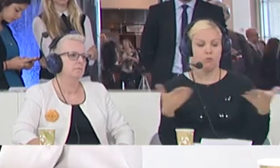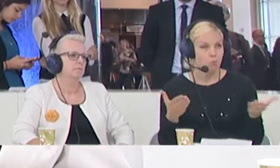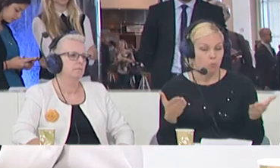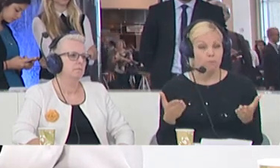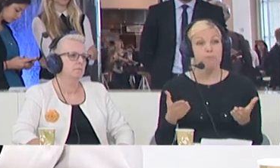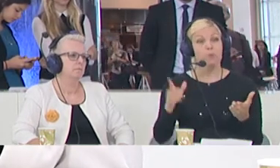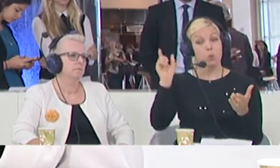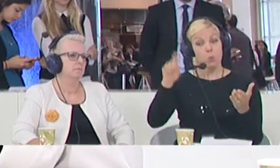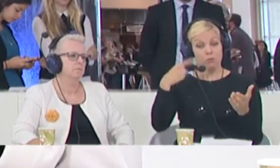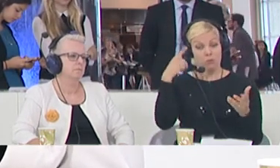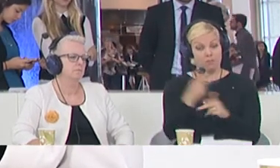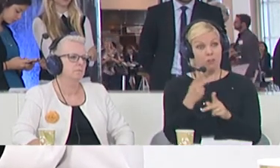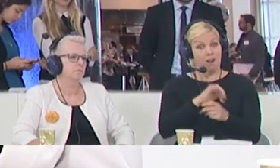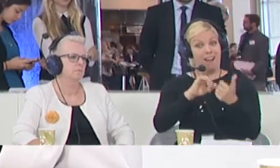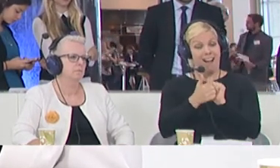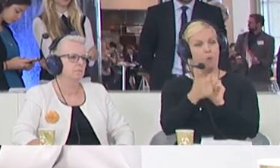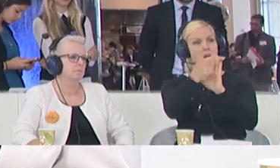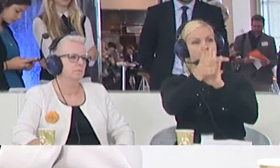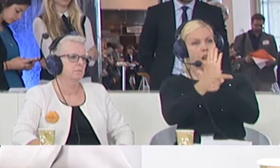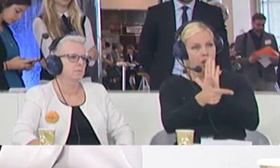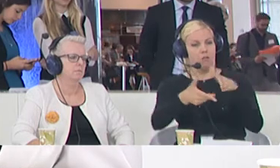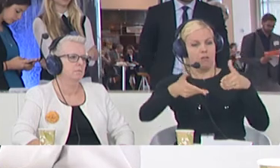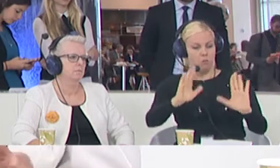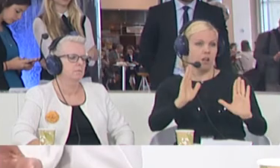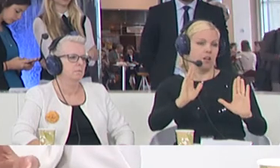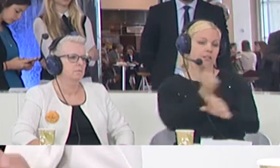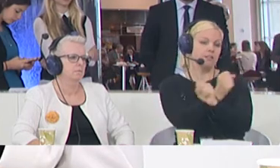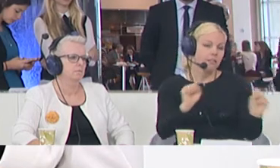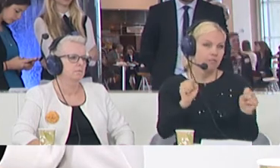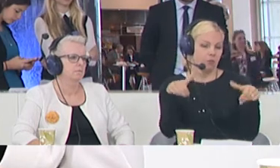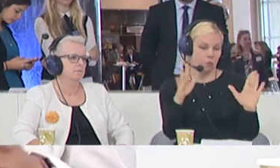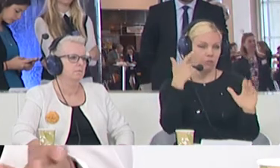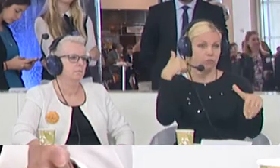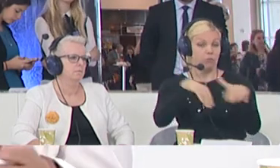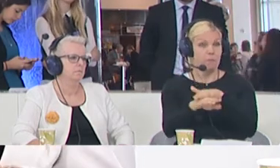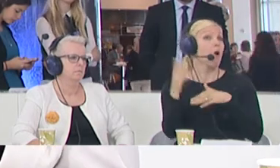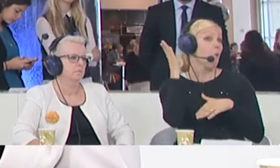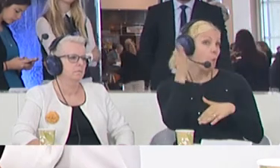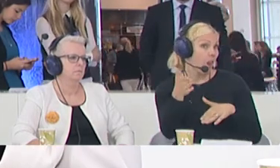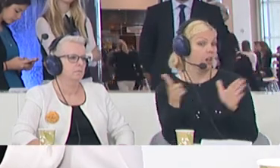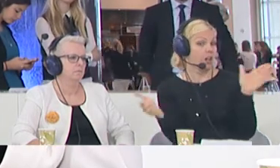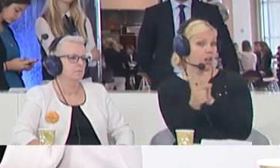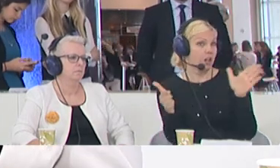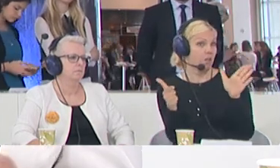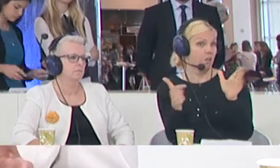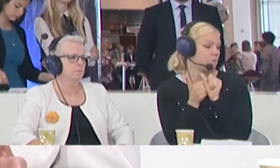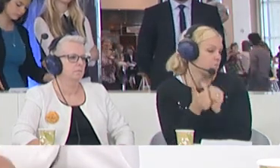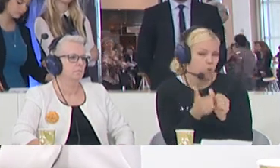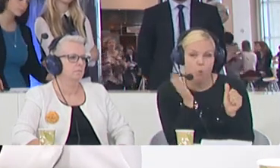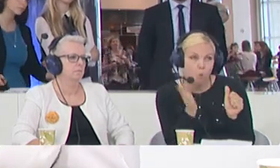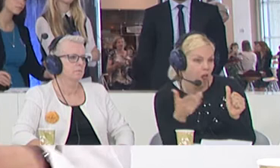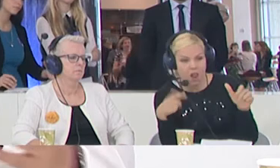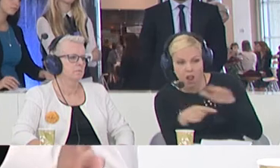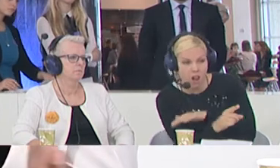so. They will do it illegally if there's no legal way, but what we can do is open up legal channels for them. There is